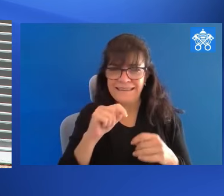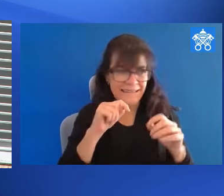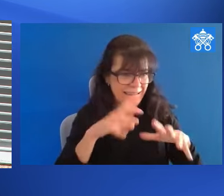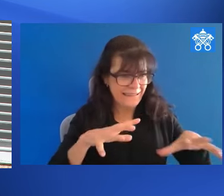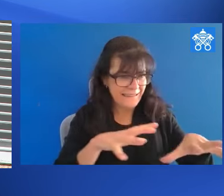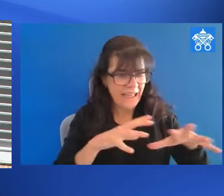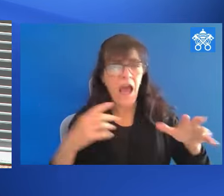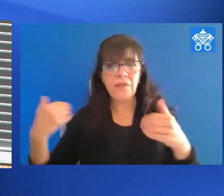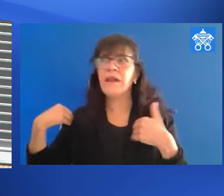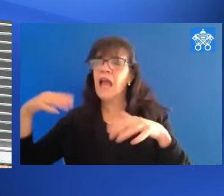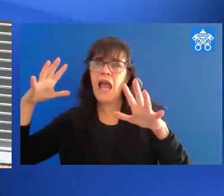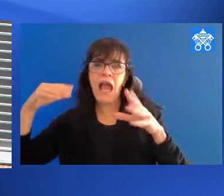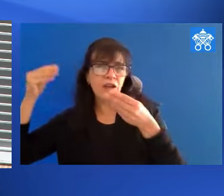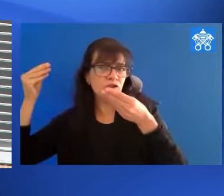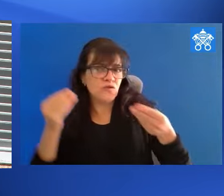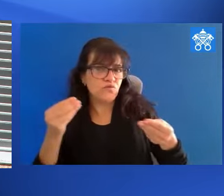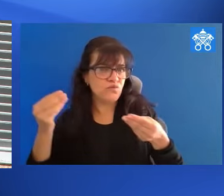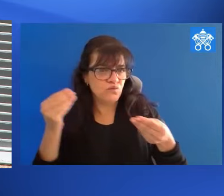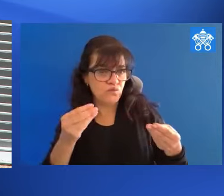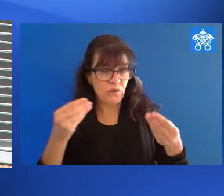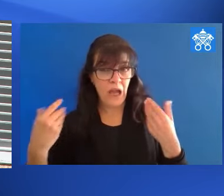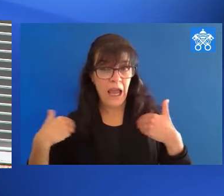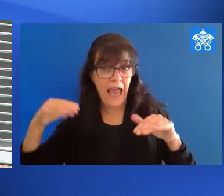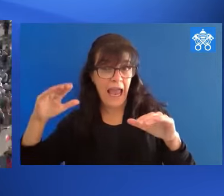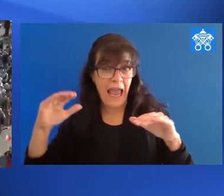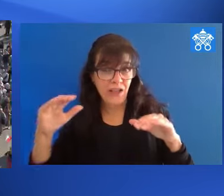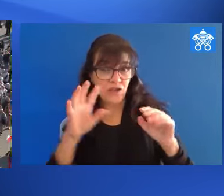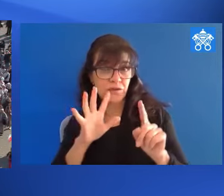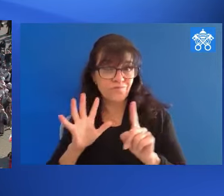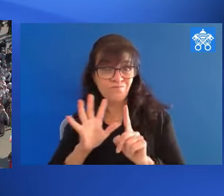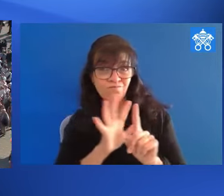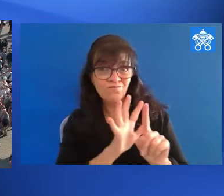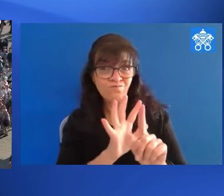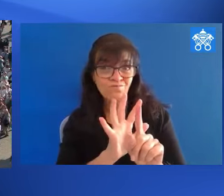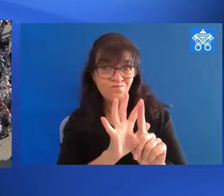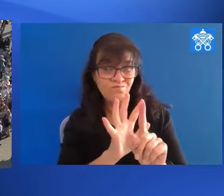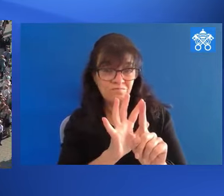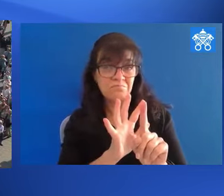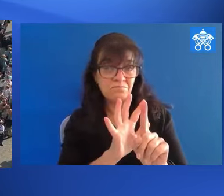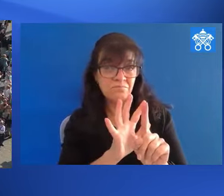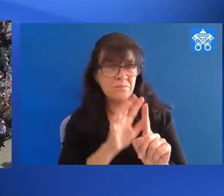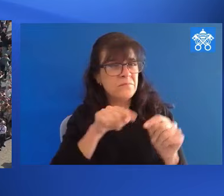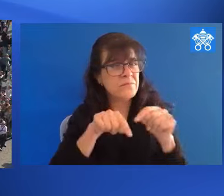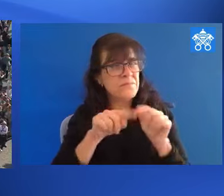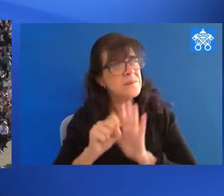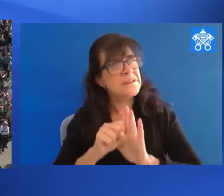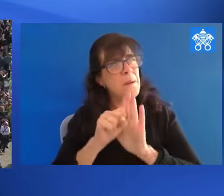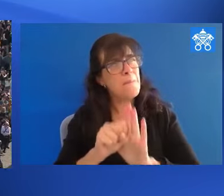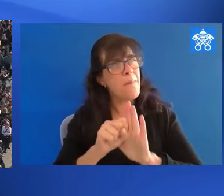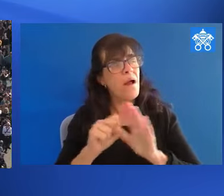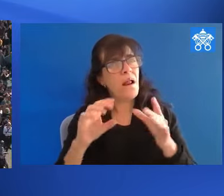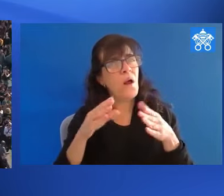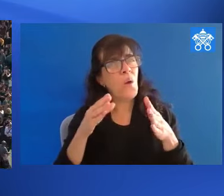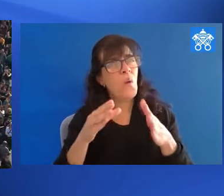him. Wild beasts and angels were his company. But, in a symbolic